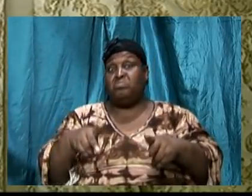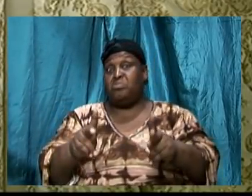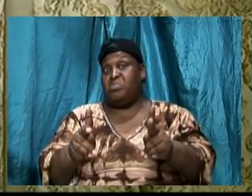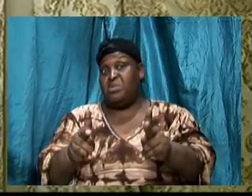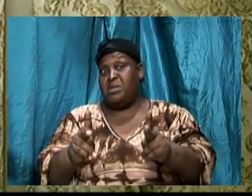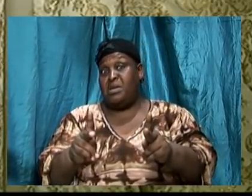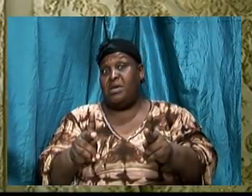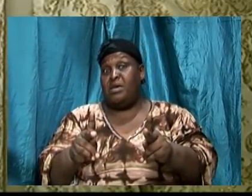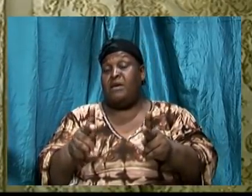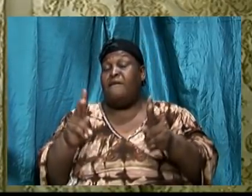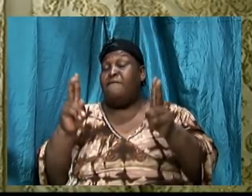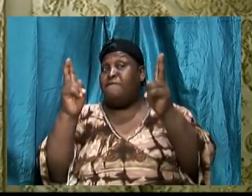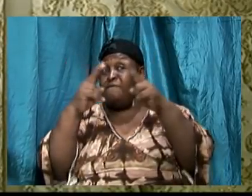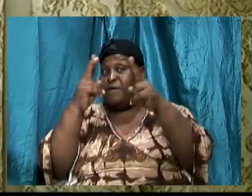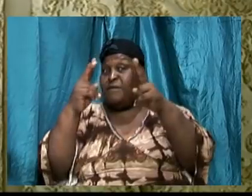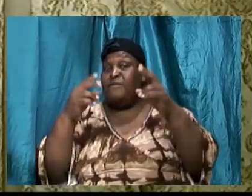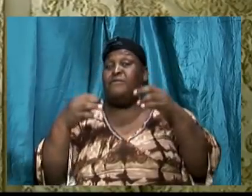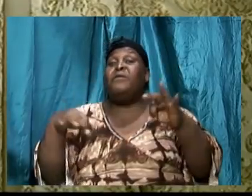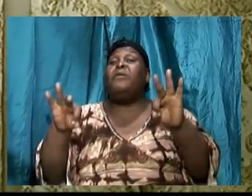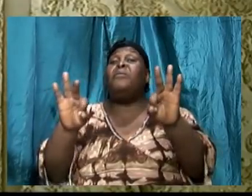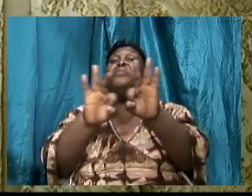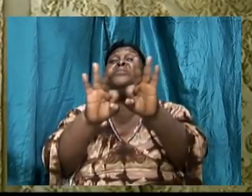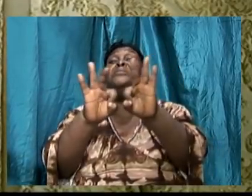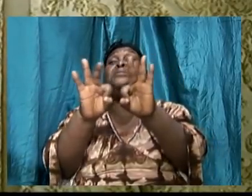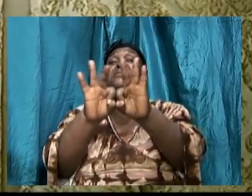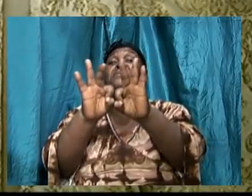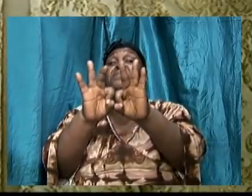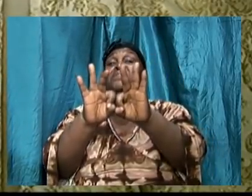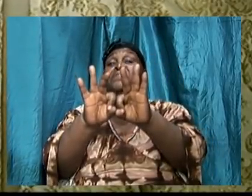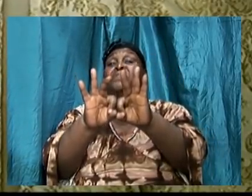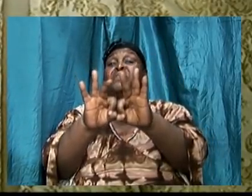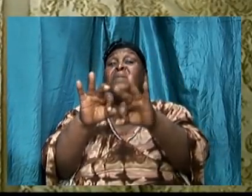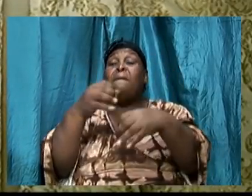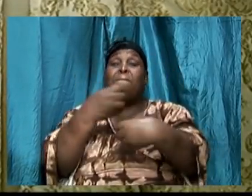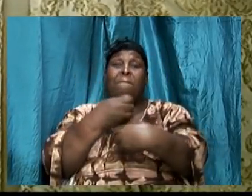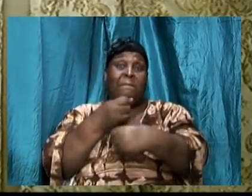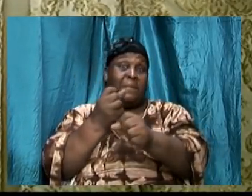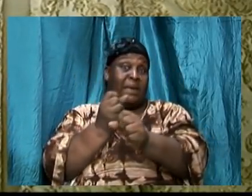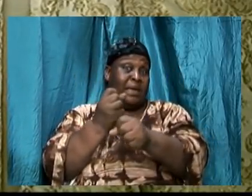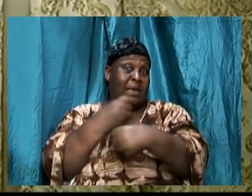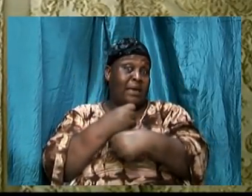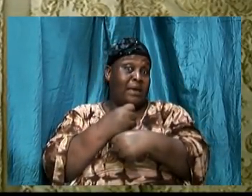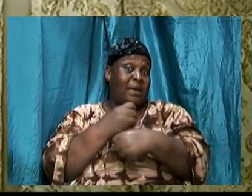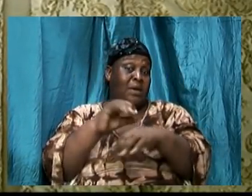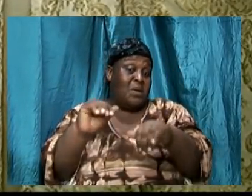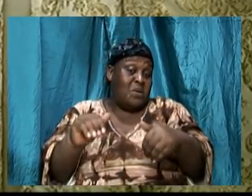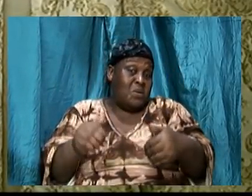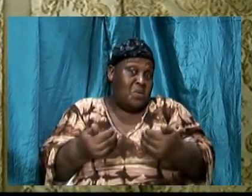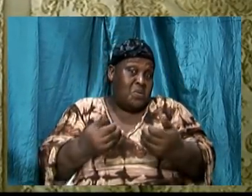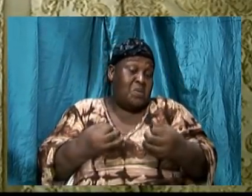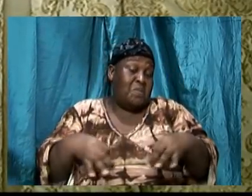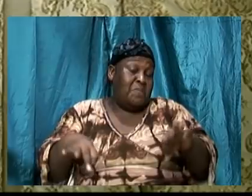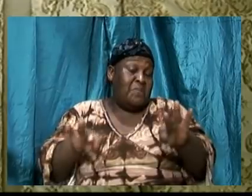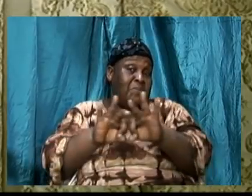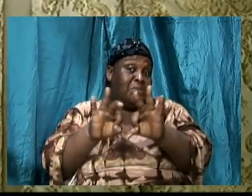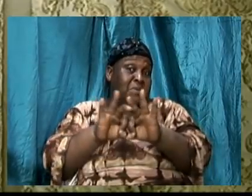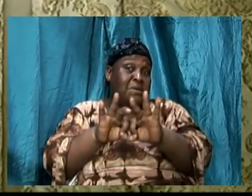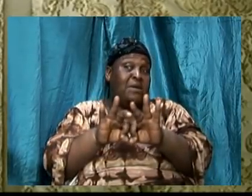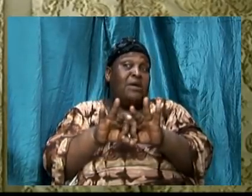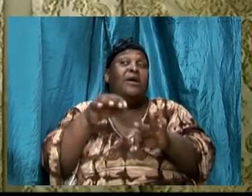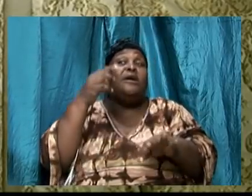have made the statement and have expressed how crucial it is for